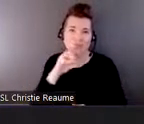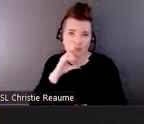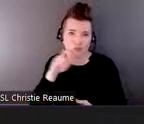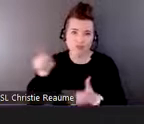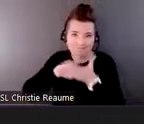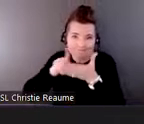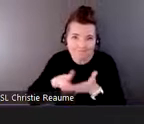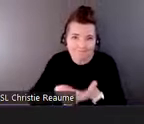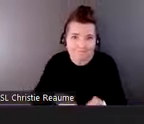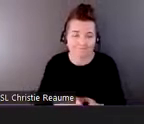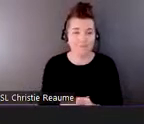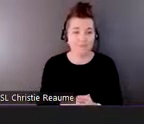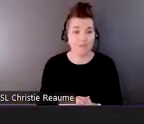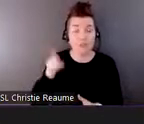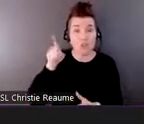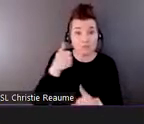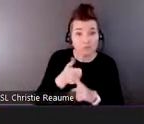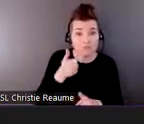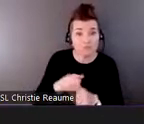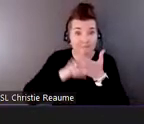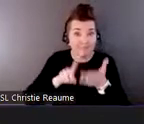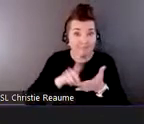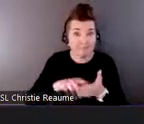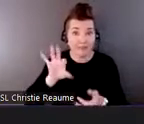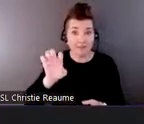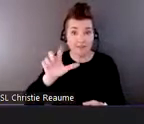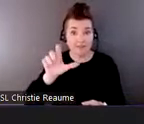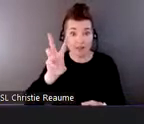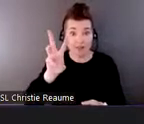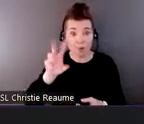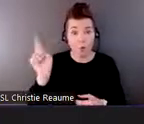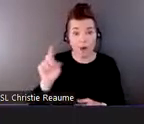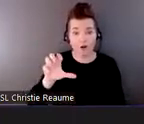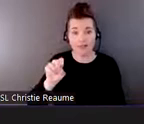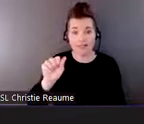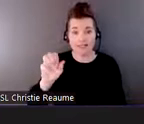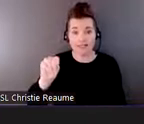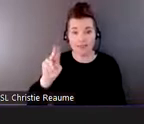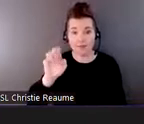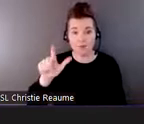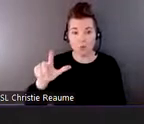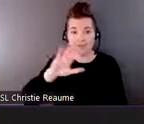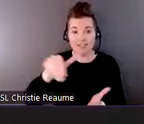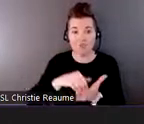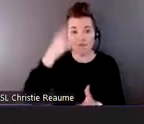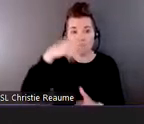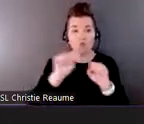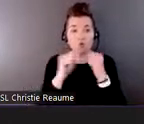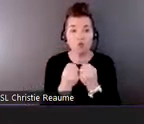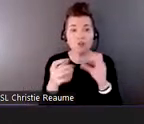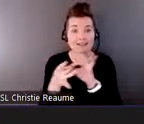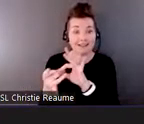As a research fellow at the Samuels Centre for Social Connectedness, Emily partnered with HelpAge